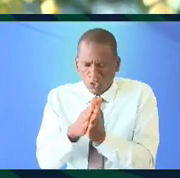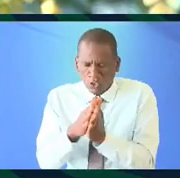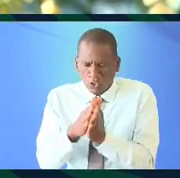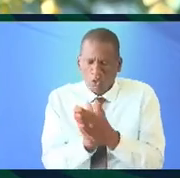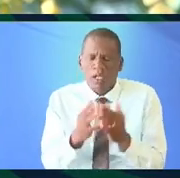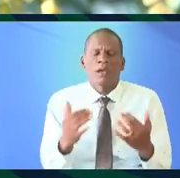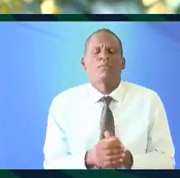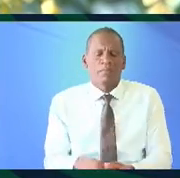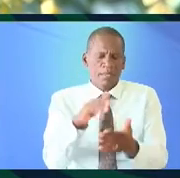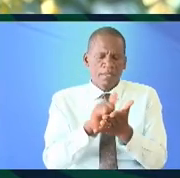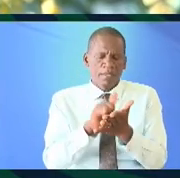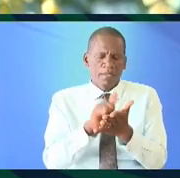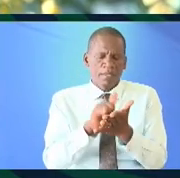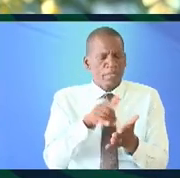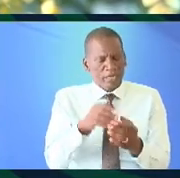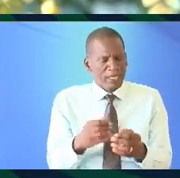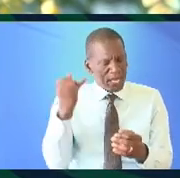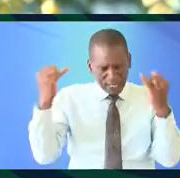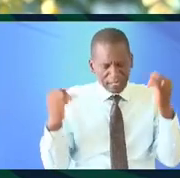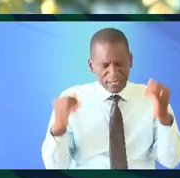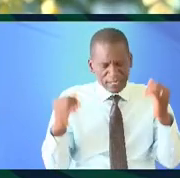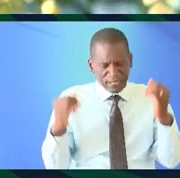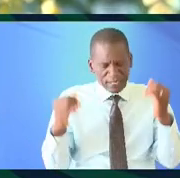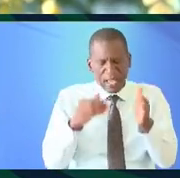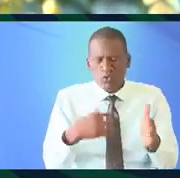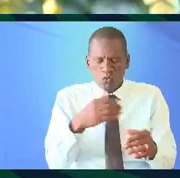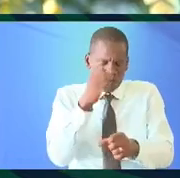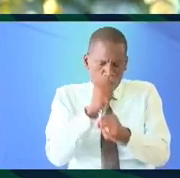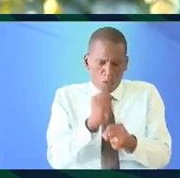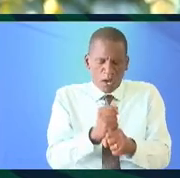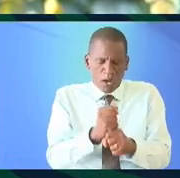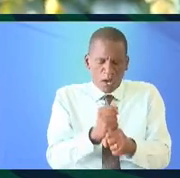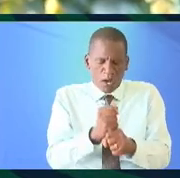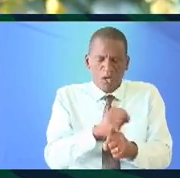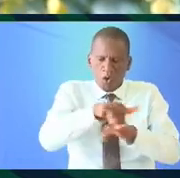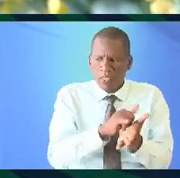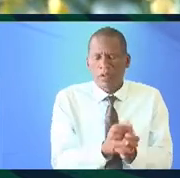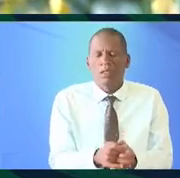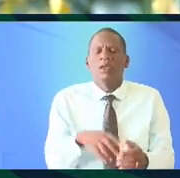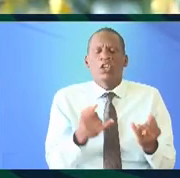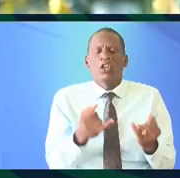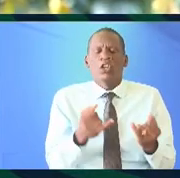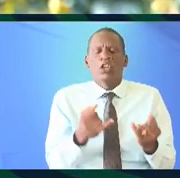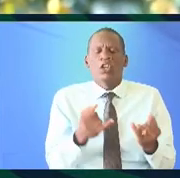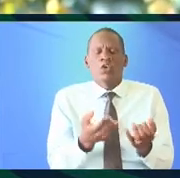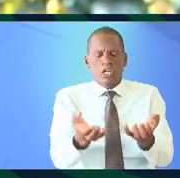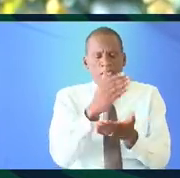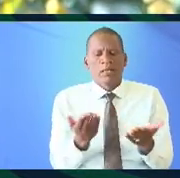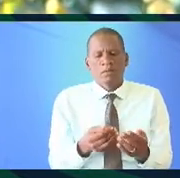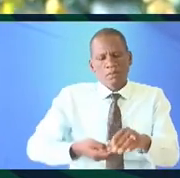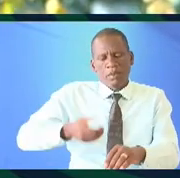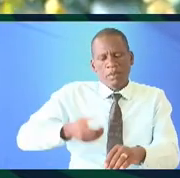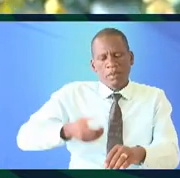so that creative a person who has taken the pain to do that we certainly need some